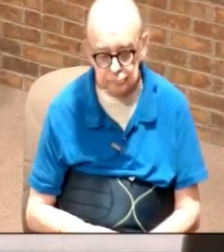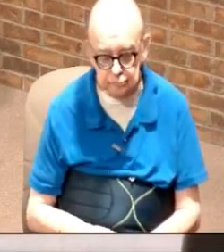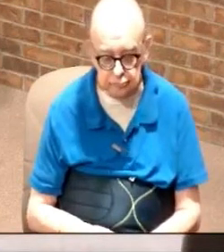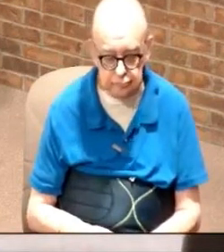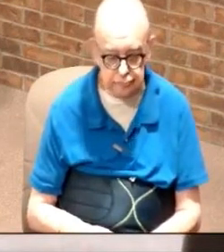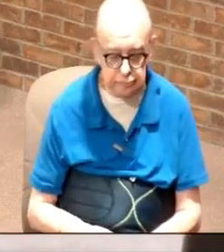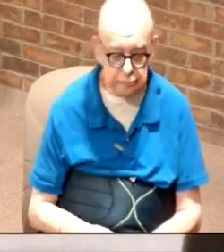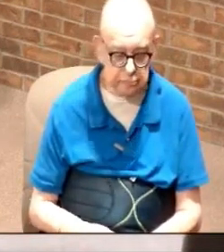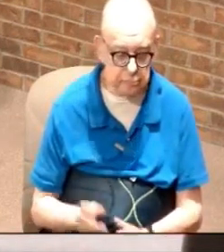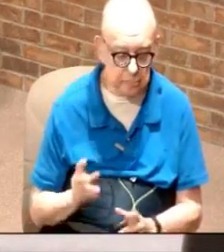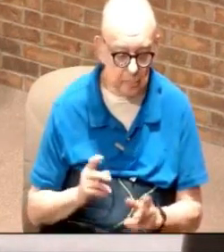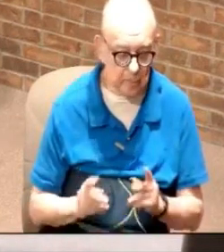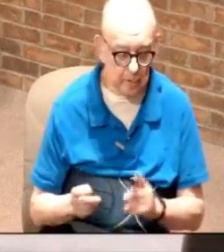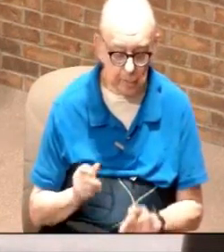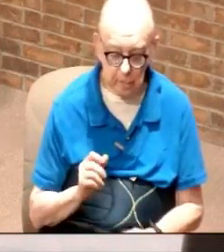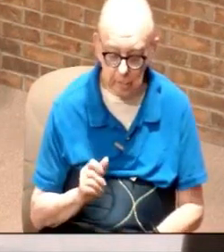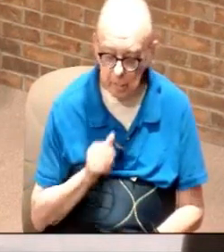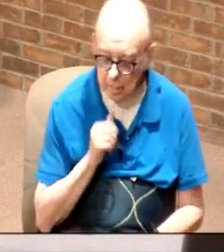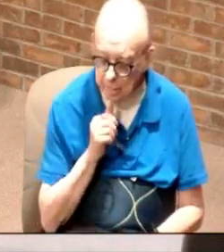they don't need to tell you